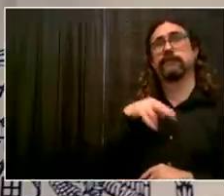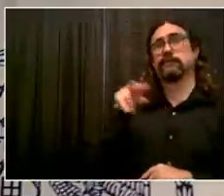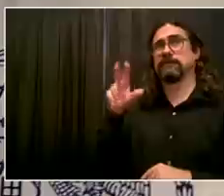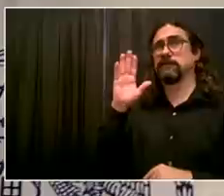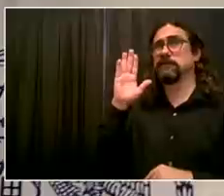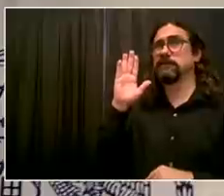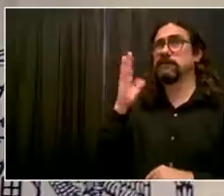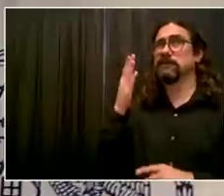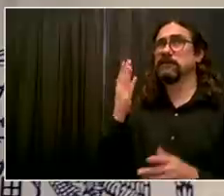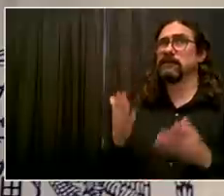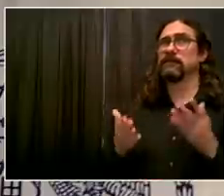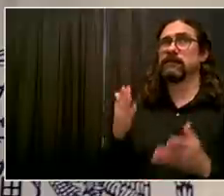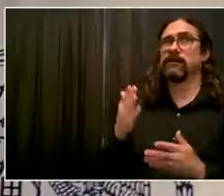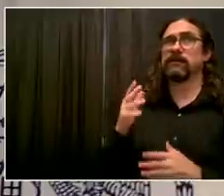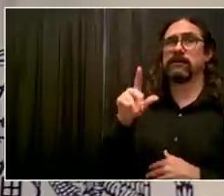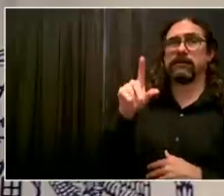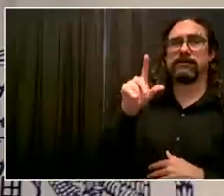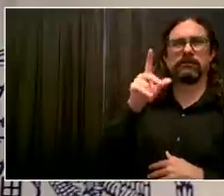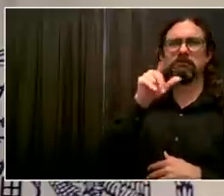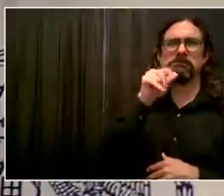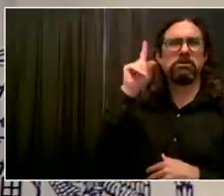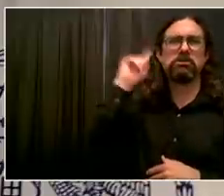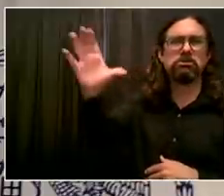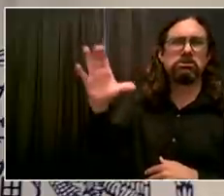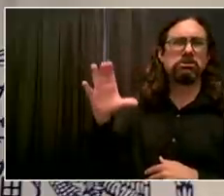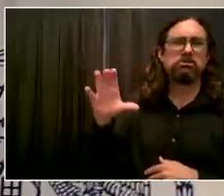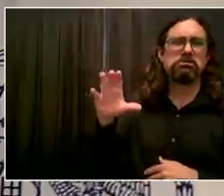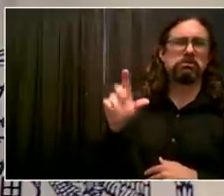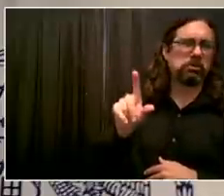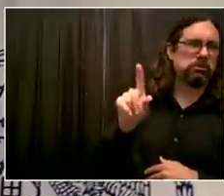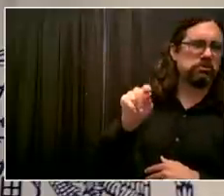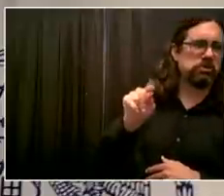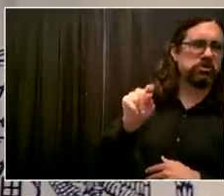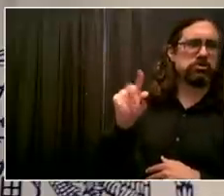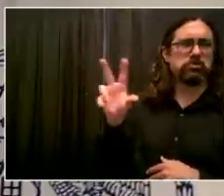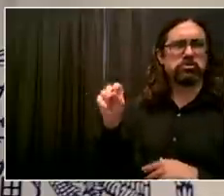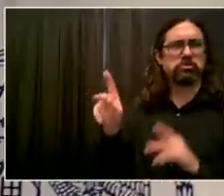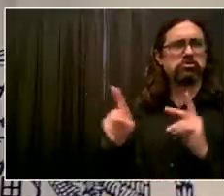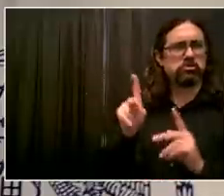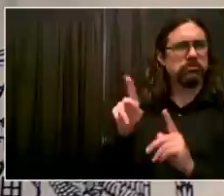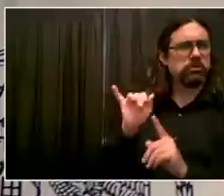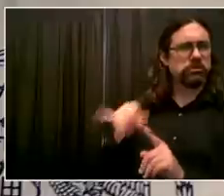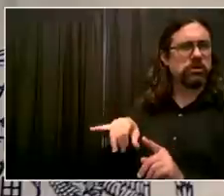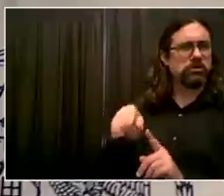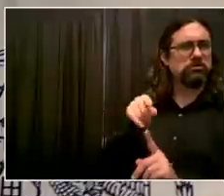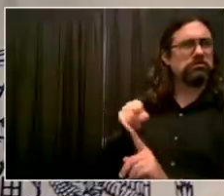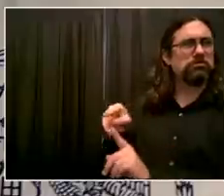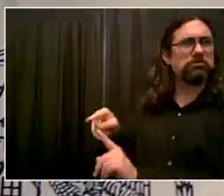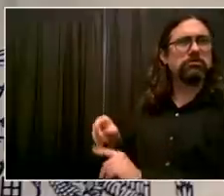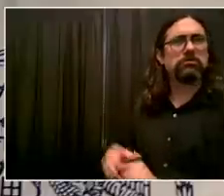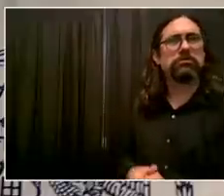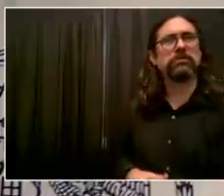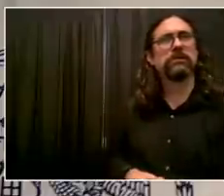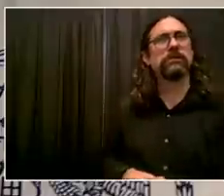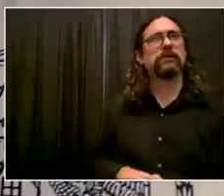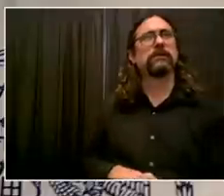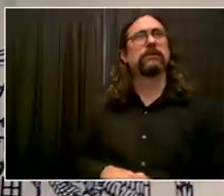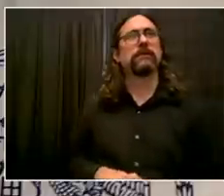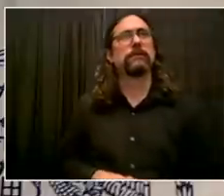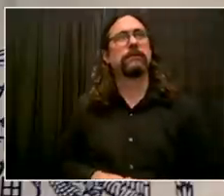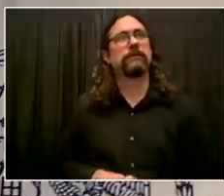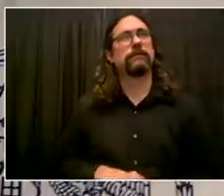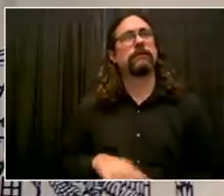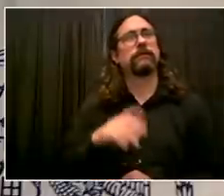actions we take with the state where we're moving hundreds of people out in the course of weeks. That's where we're going to see the big population reduction.